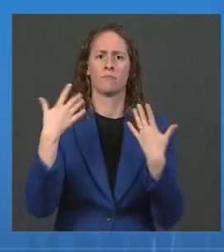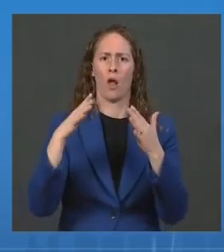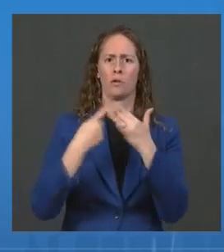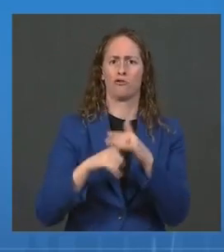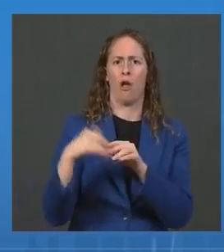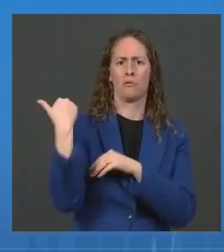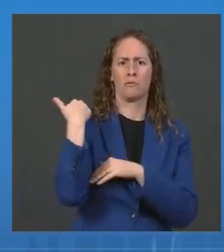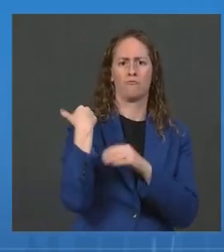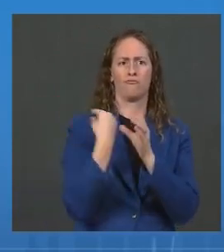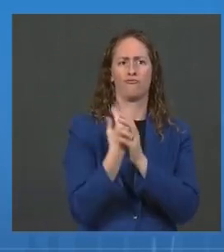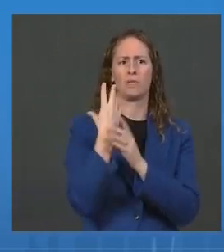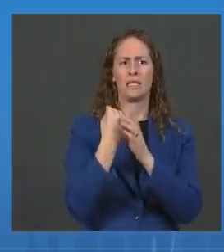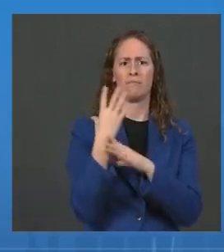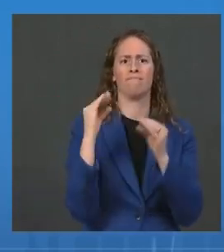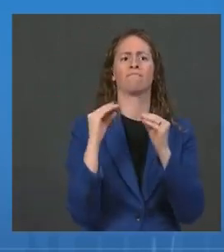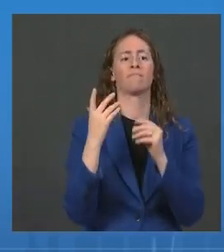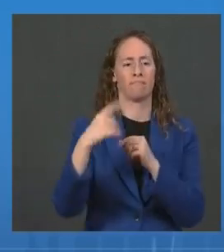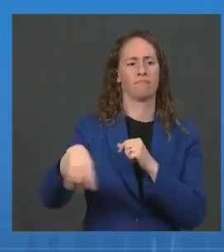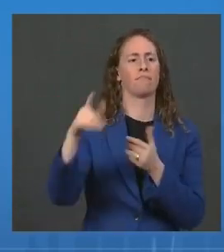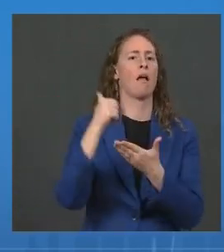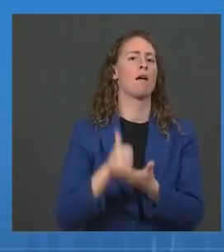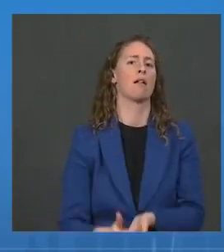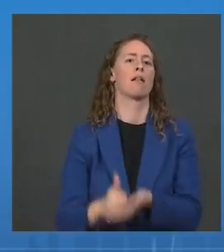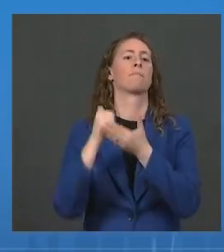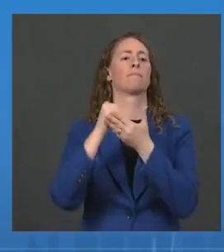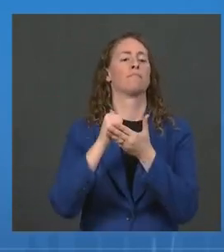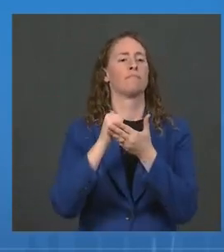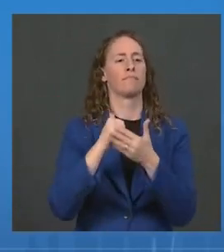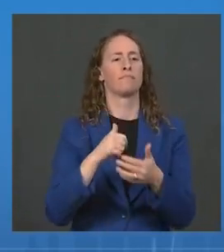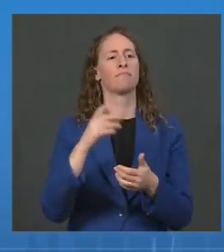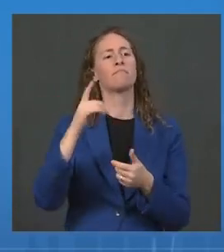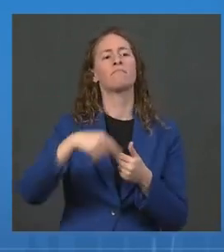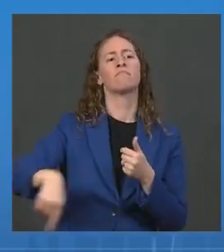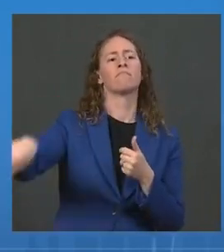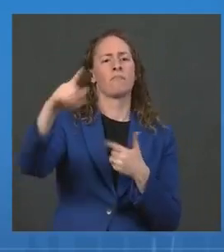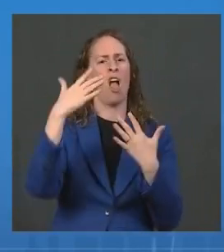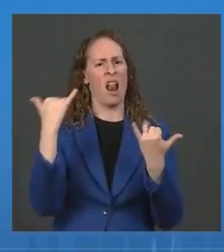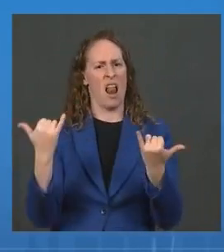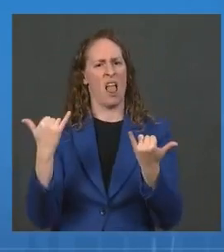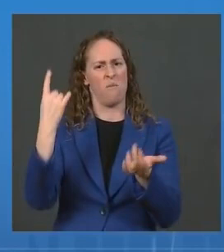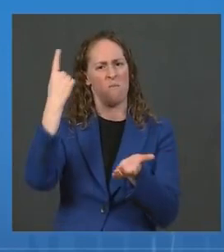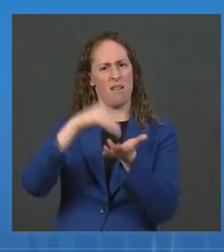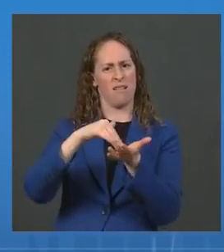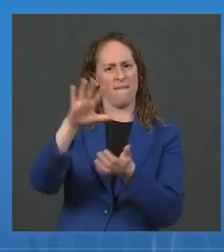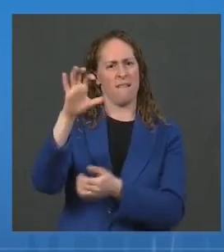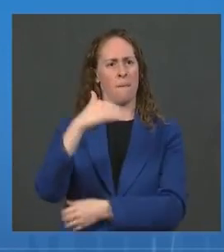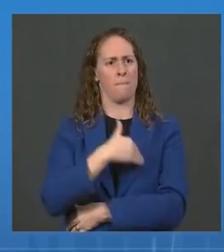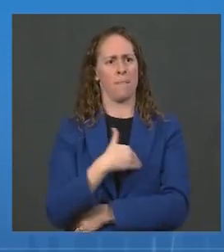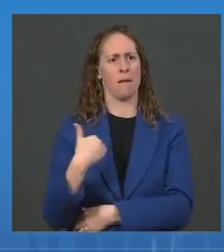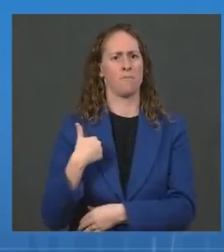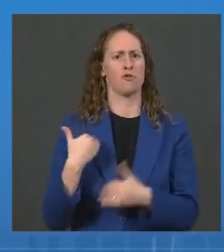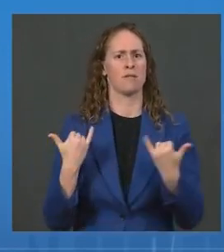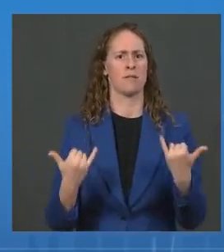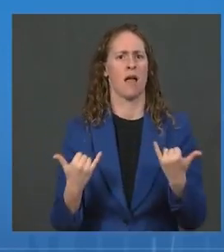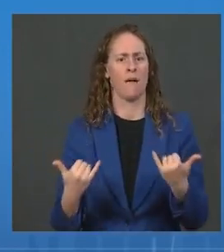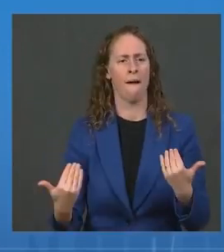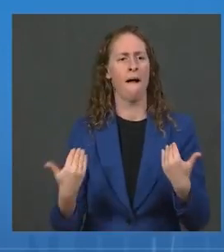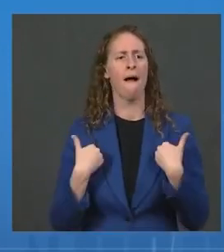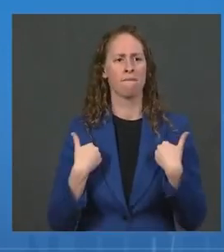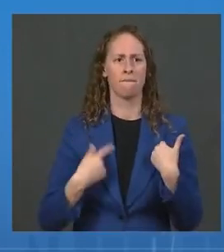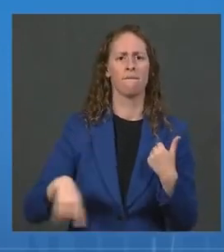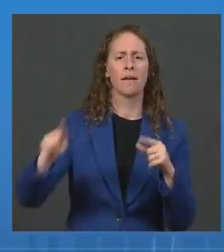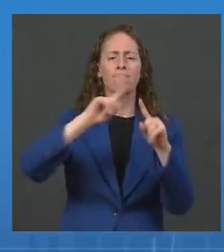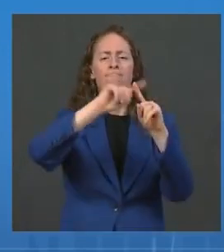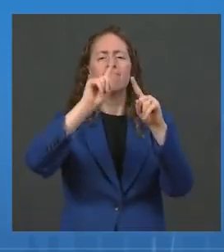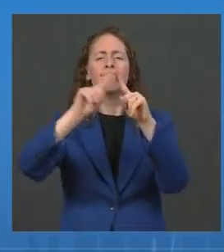than 15,000 members strong, representing over 6,000 organizations in all 50 states and the District of Columbia. They include